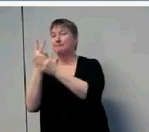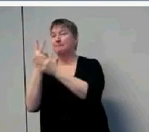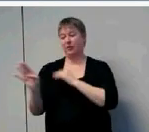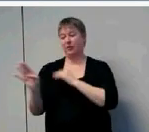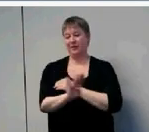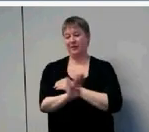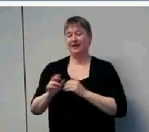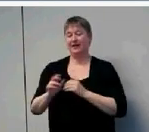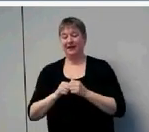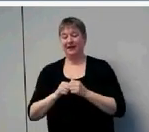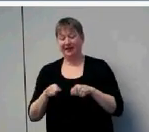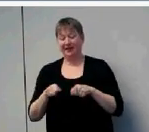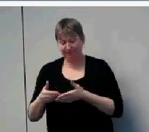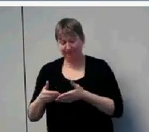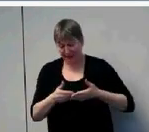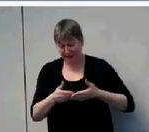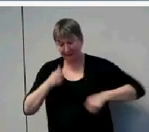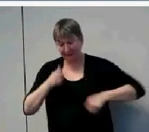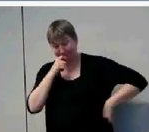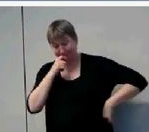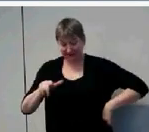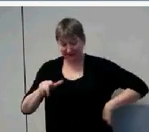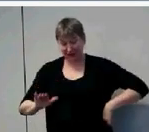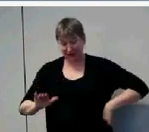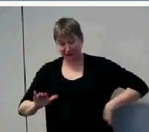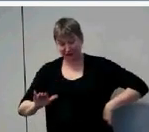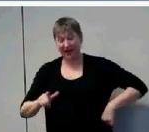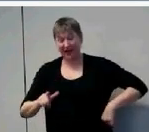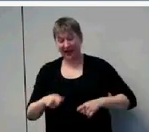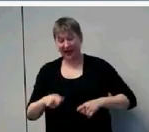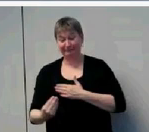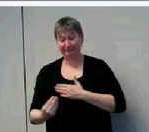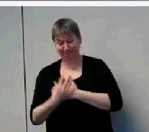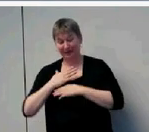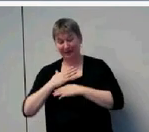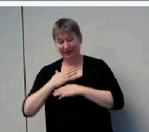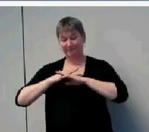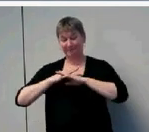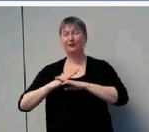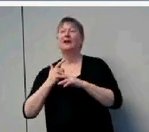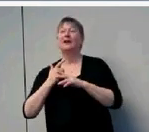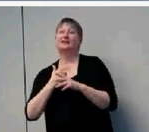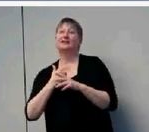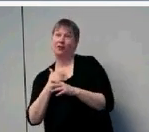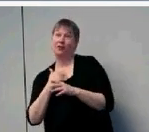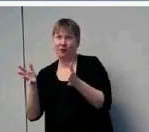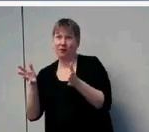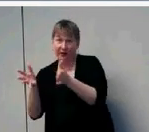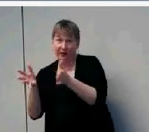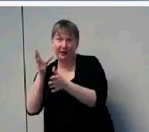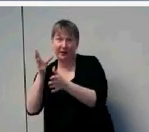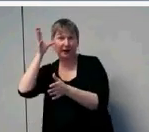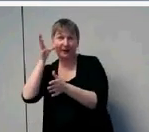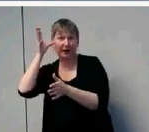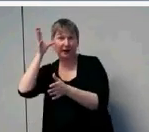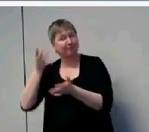or a young child in the mix that's creating barriers. With parents, I like to emphasize the possible. Look how